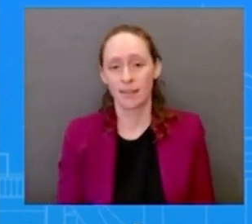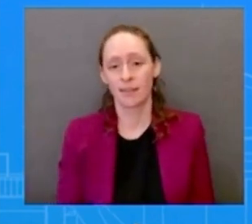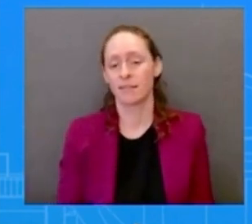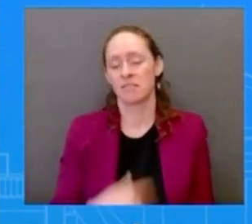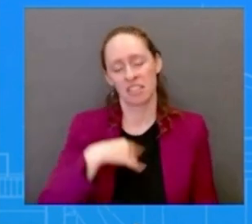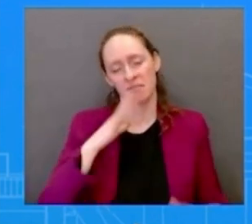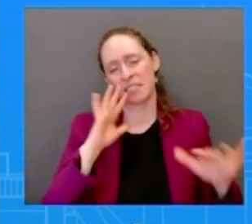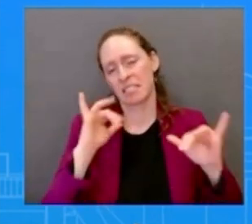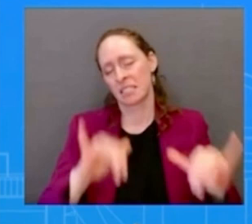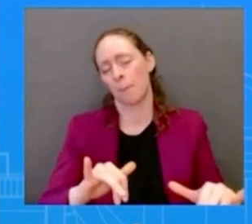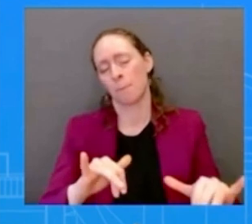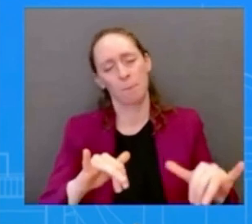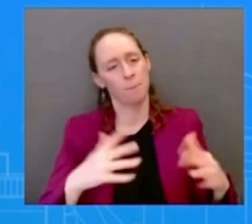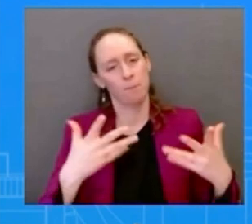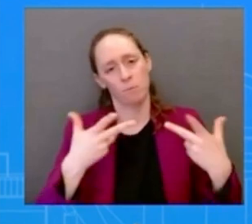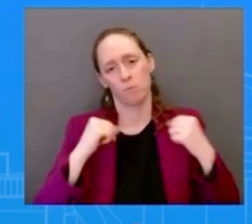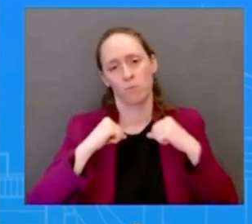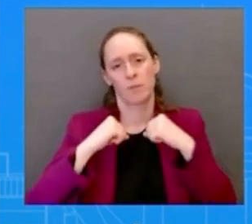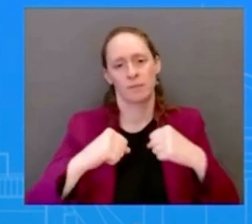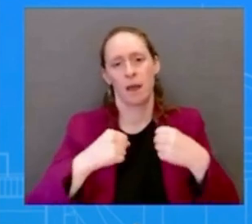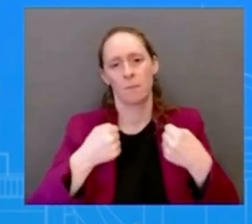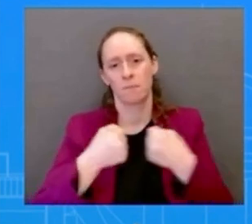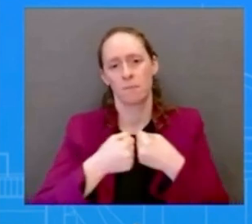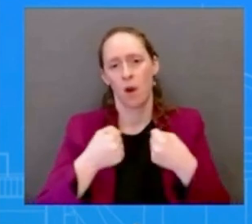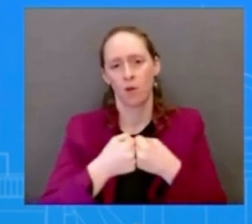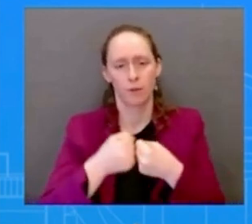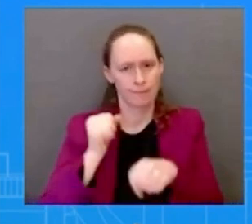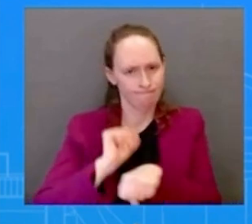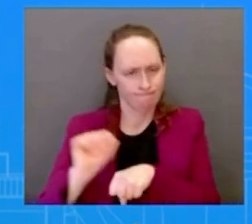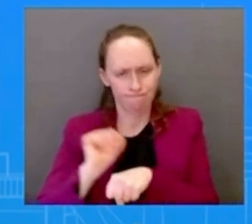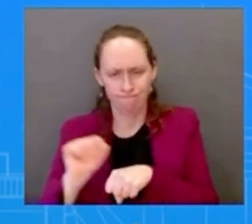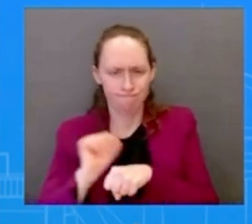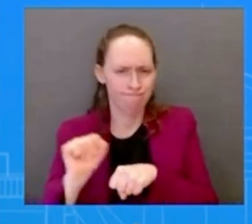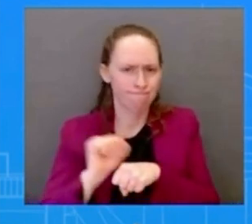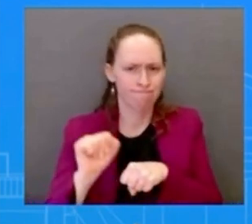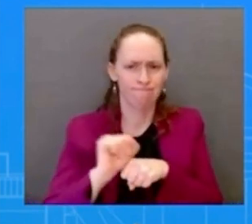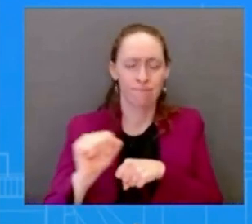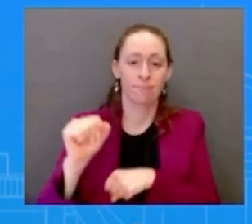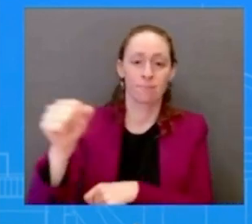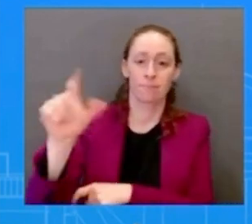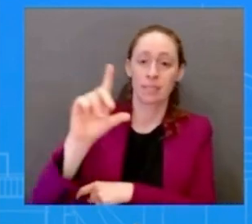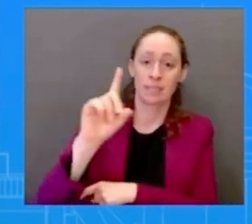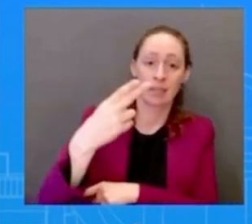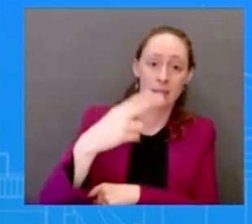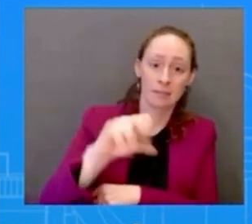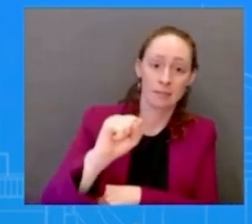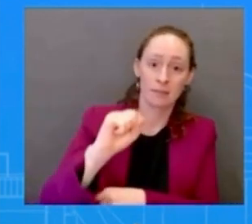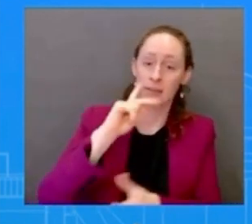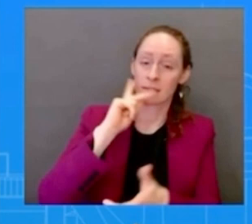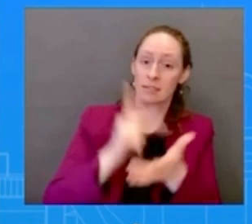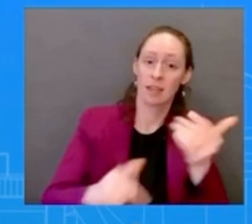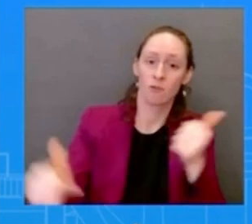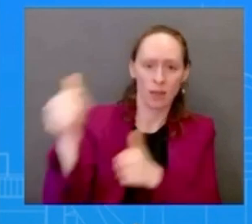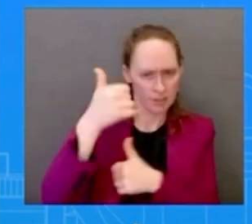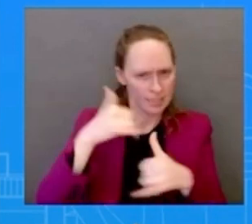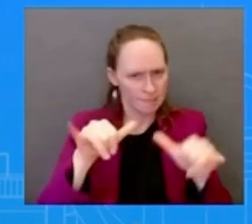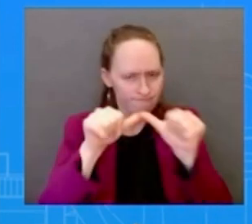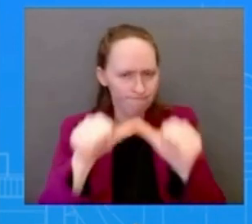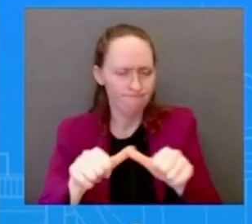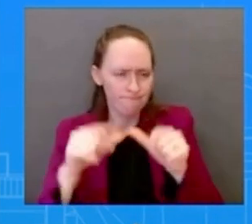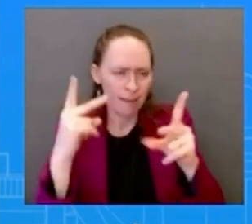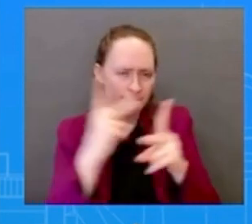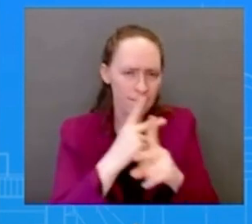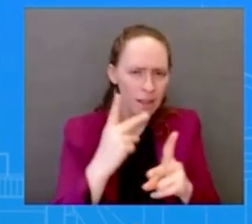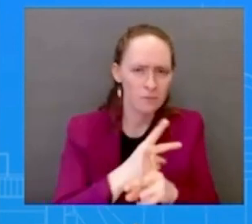you've heard from from mayorkis on this do the work secretary mayorkis on this do the work to continue to do that but we need congress to act we